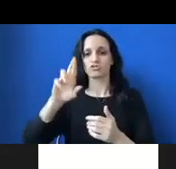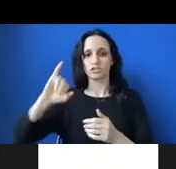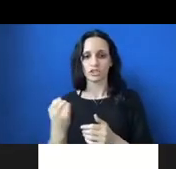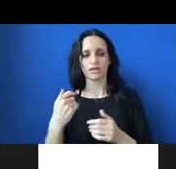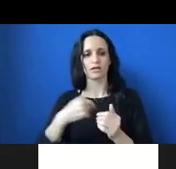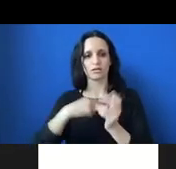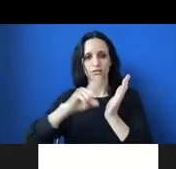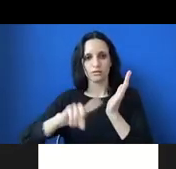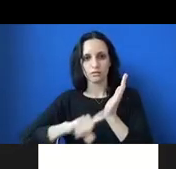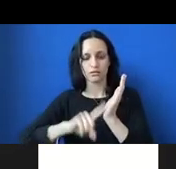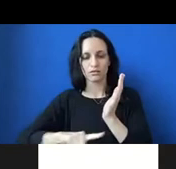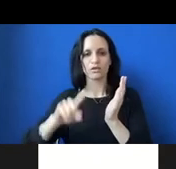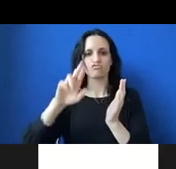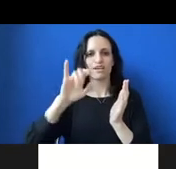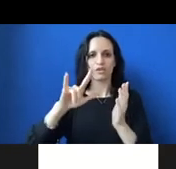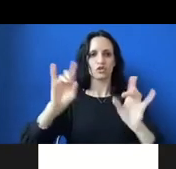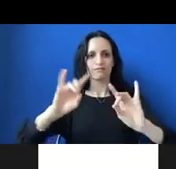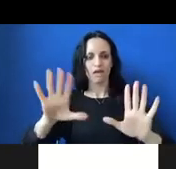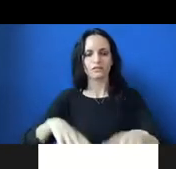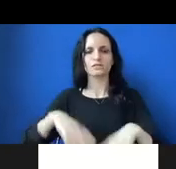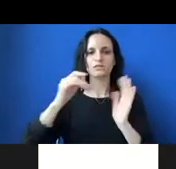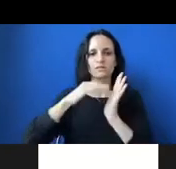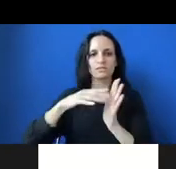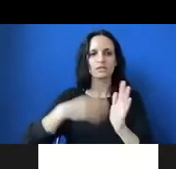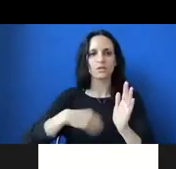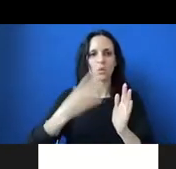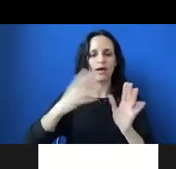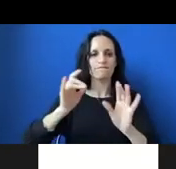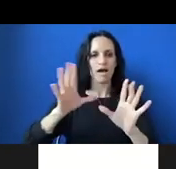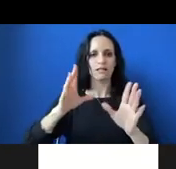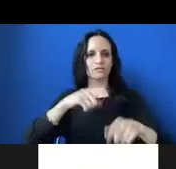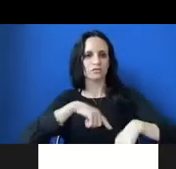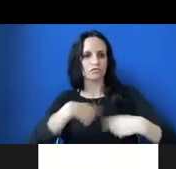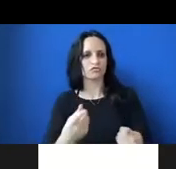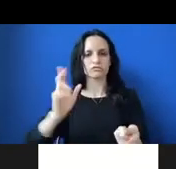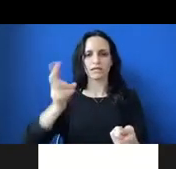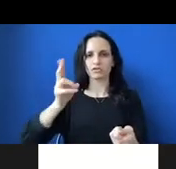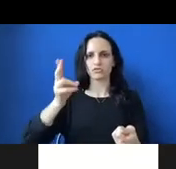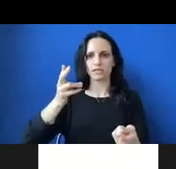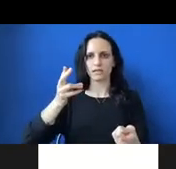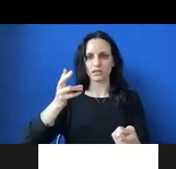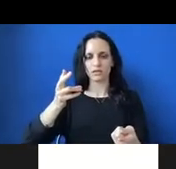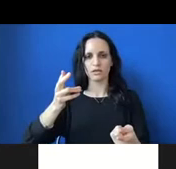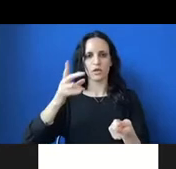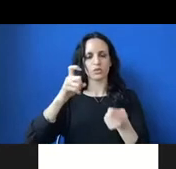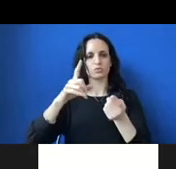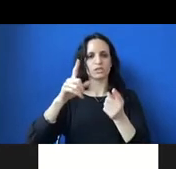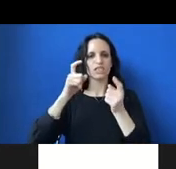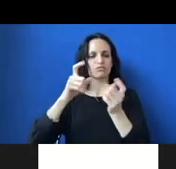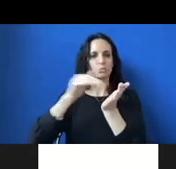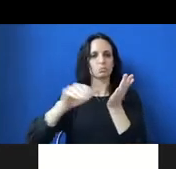cases of racial violence and studied the extent of white violence throughout history, which was given immunity and nearly forgotten.